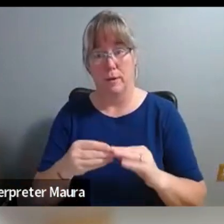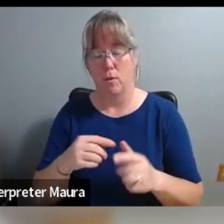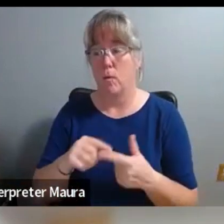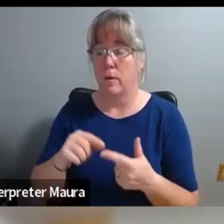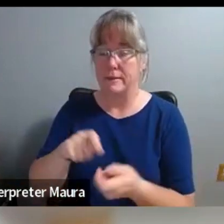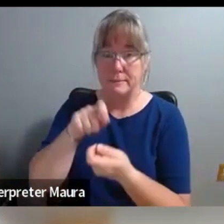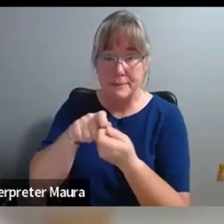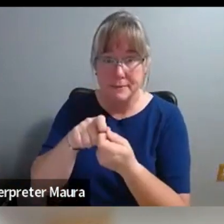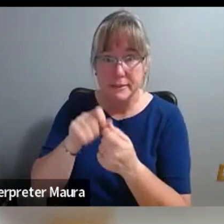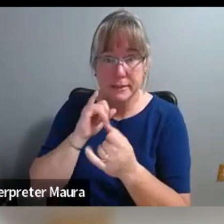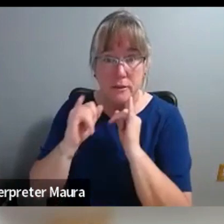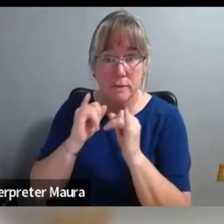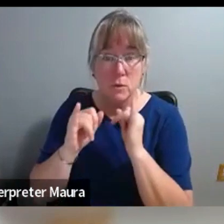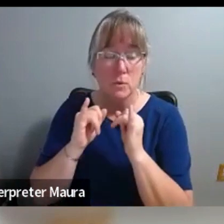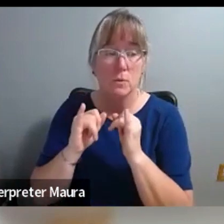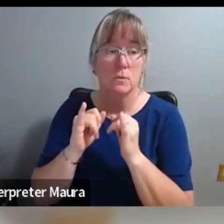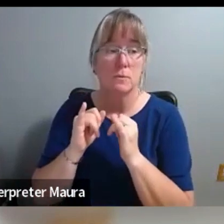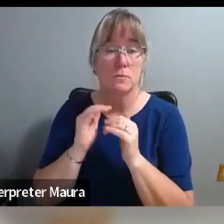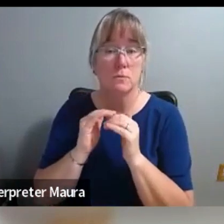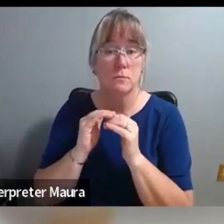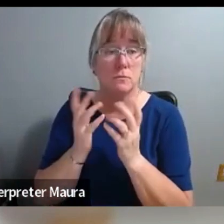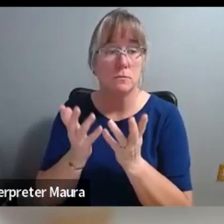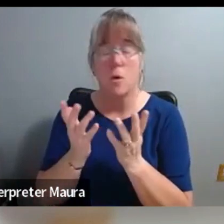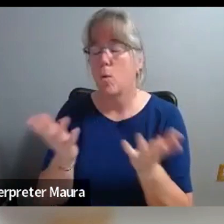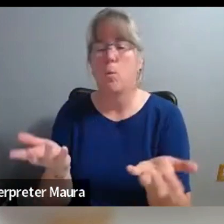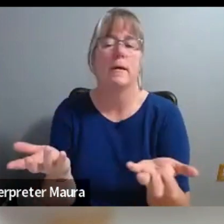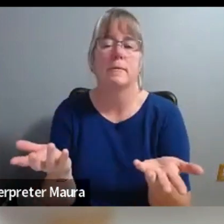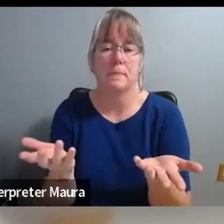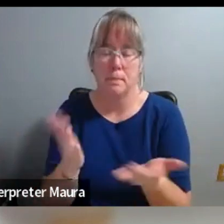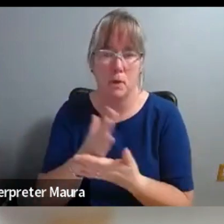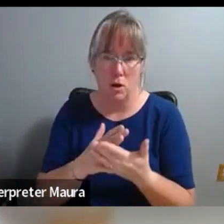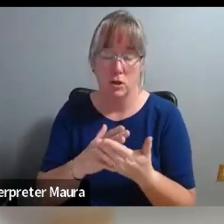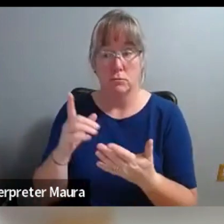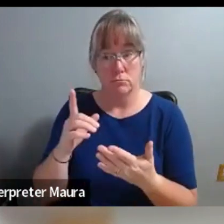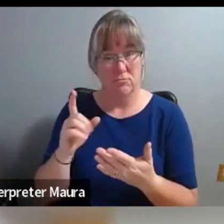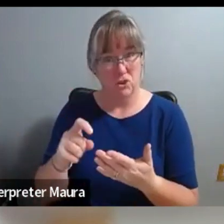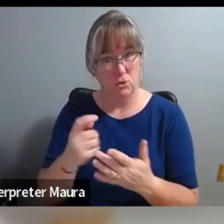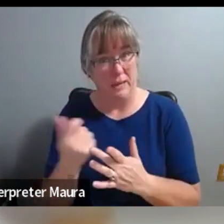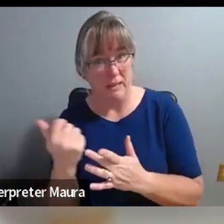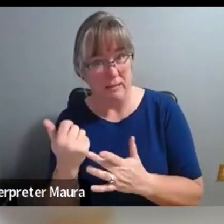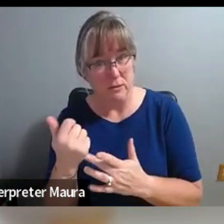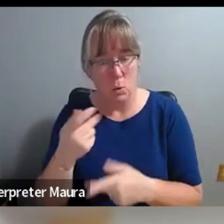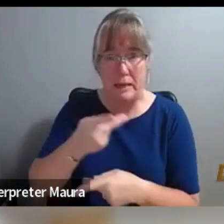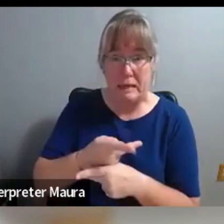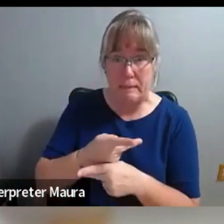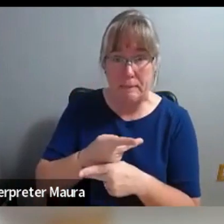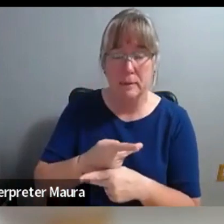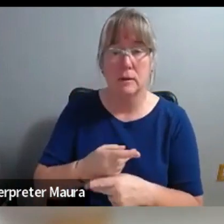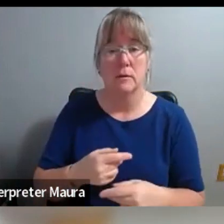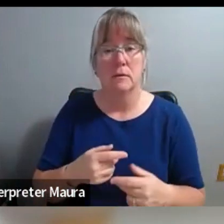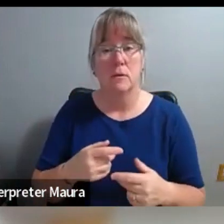interview or what have you, you know, should be included in the podcast, if there was some resistance